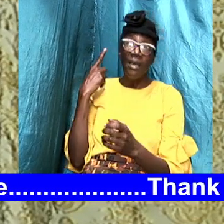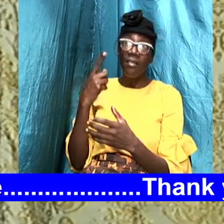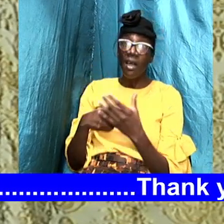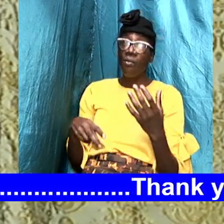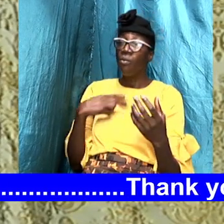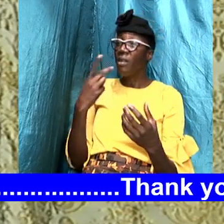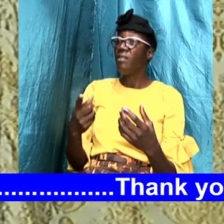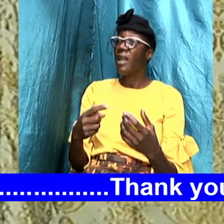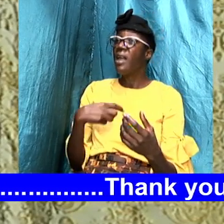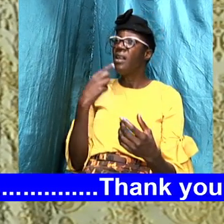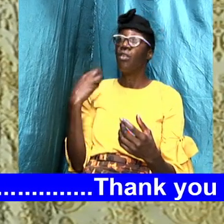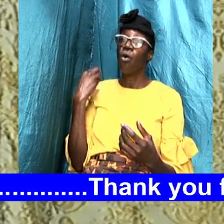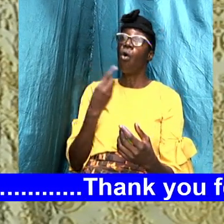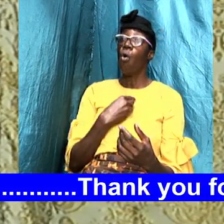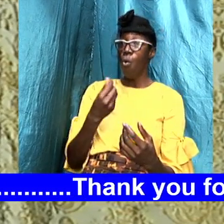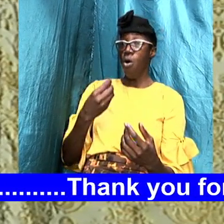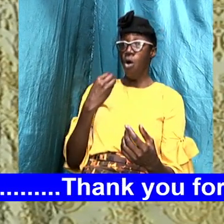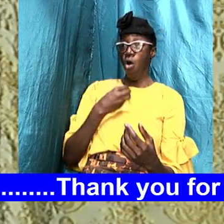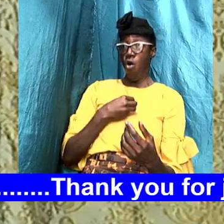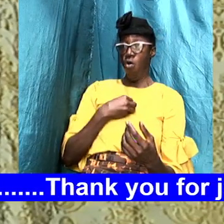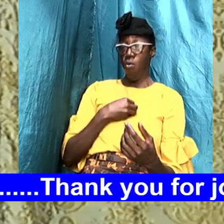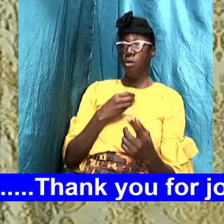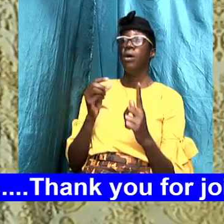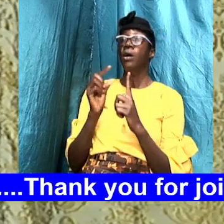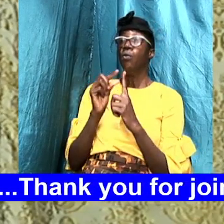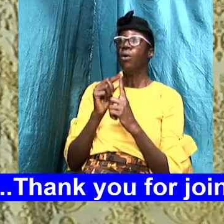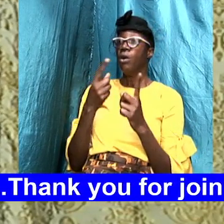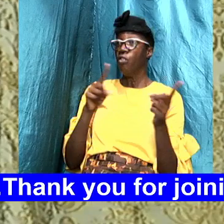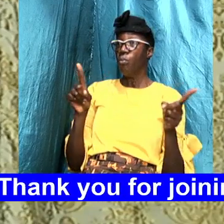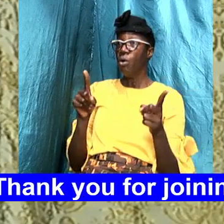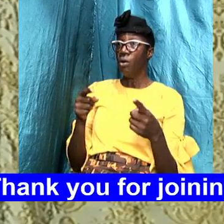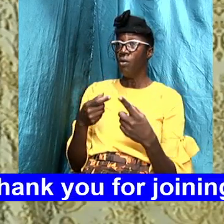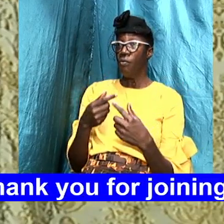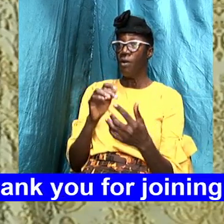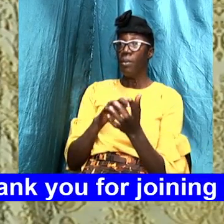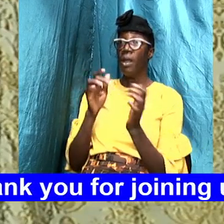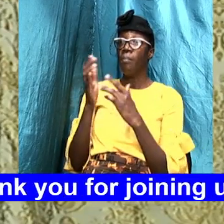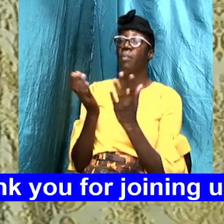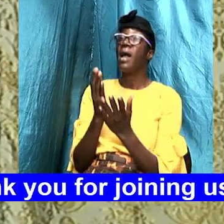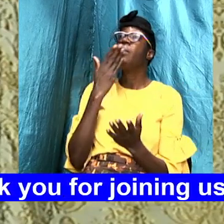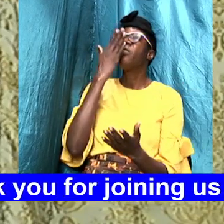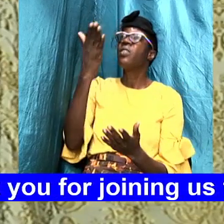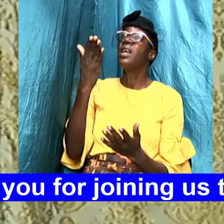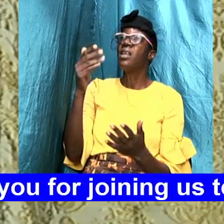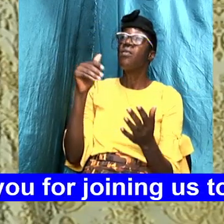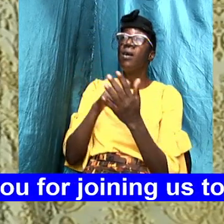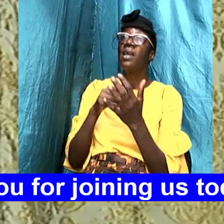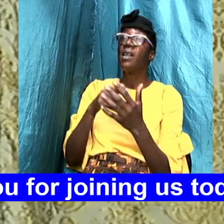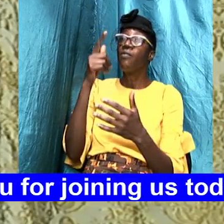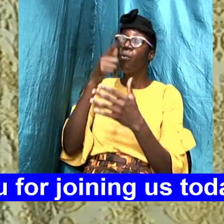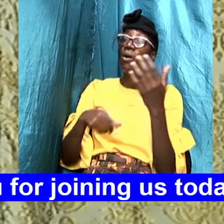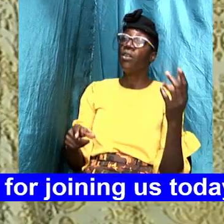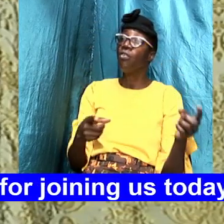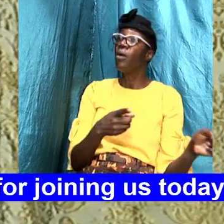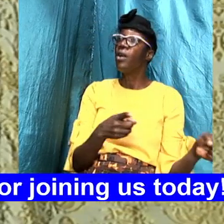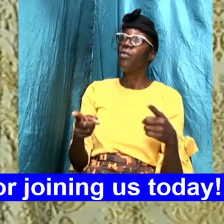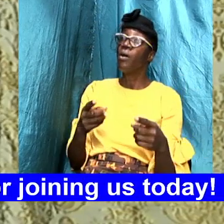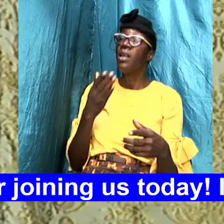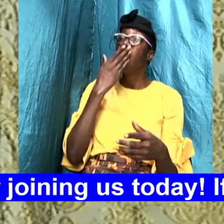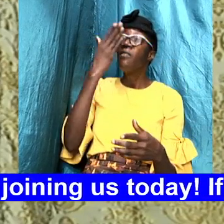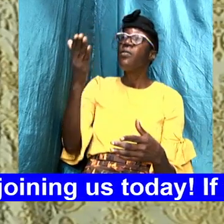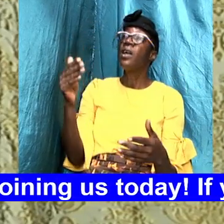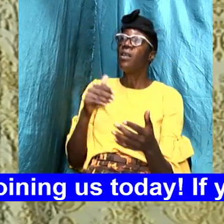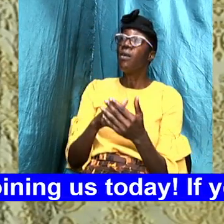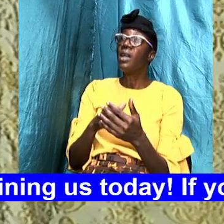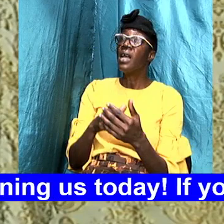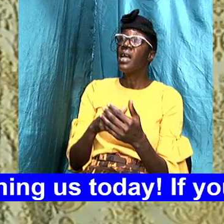are saying is not our own words but they are coming from the scripture we thank you again for what you are doing we thank you again